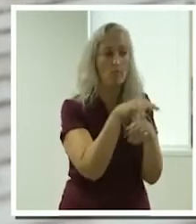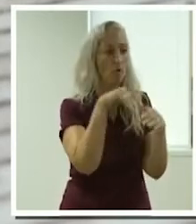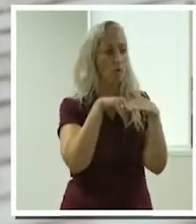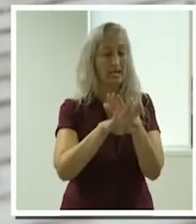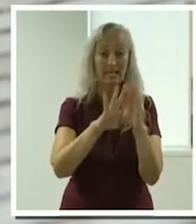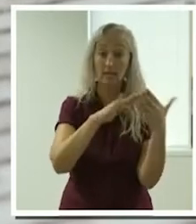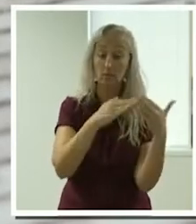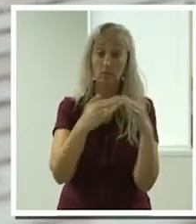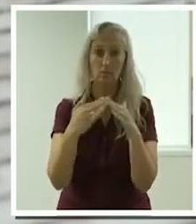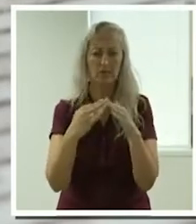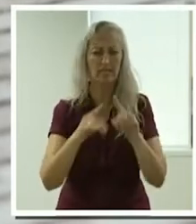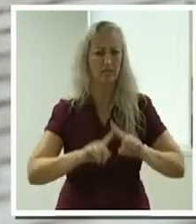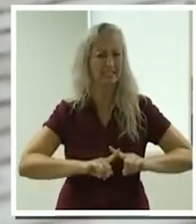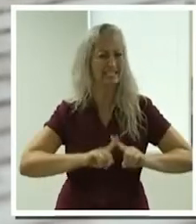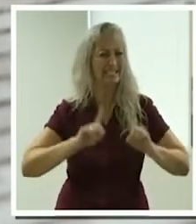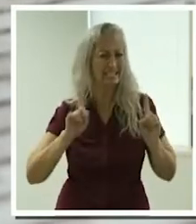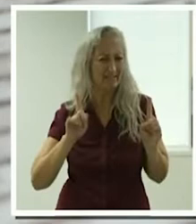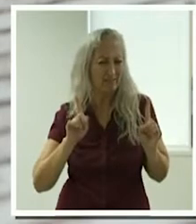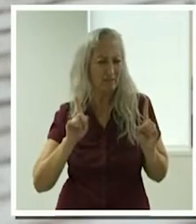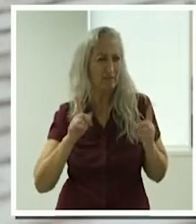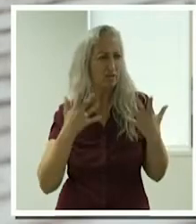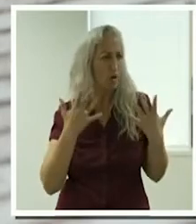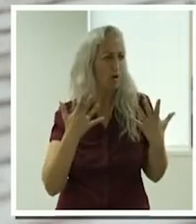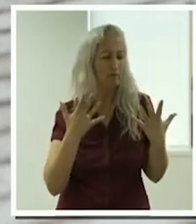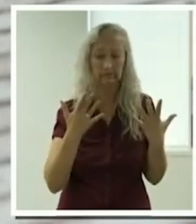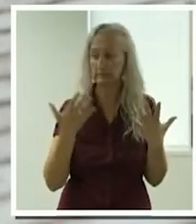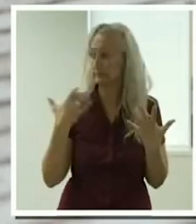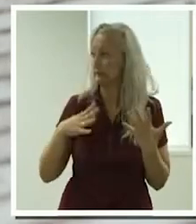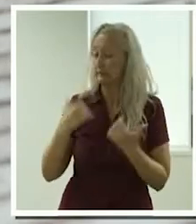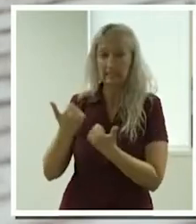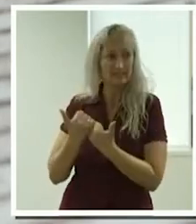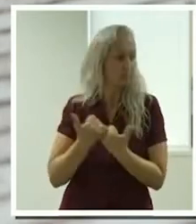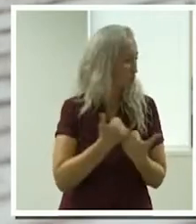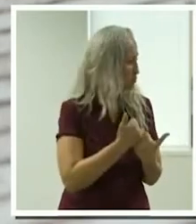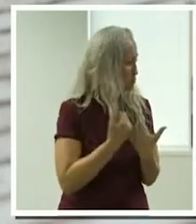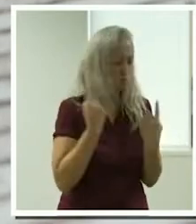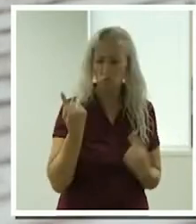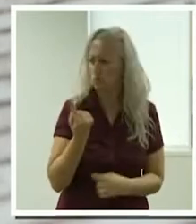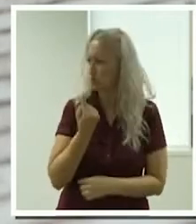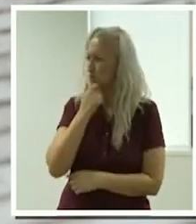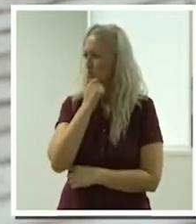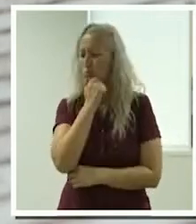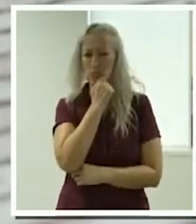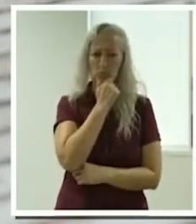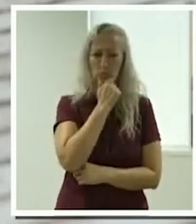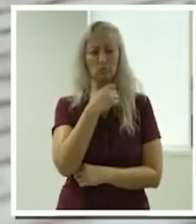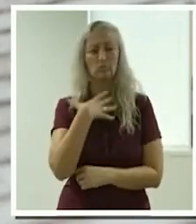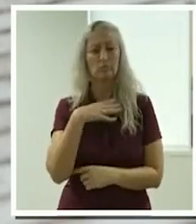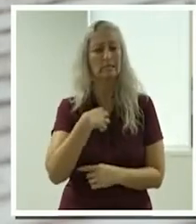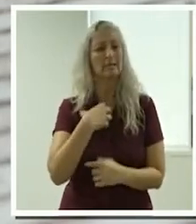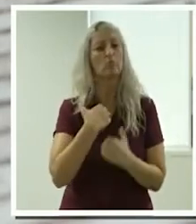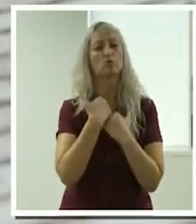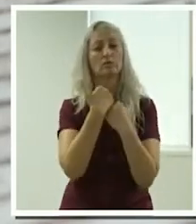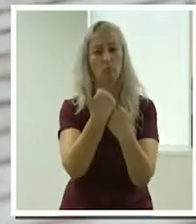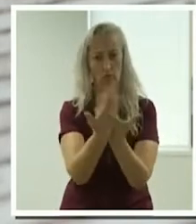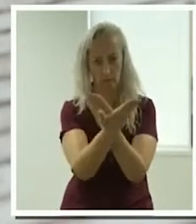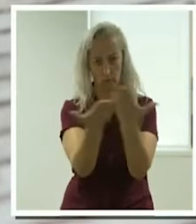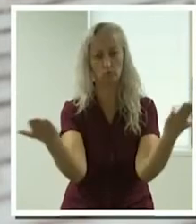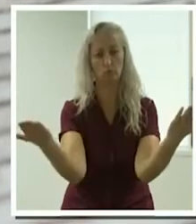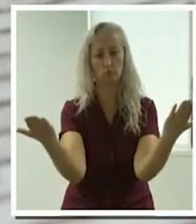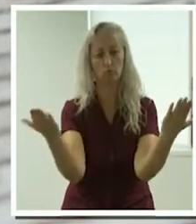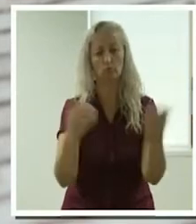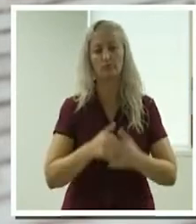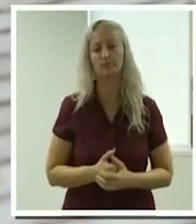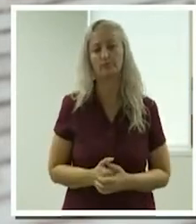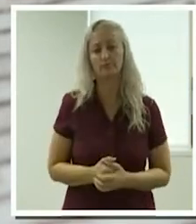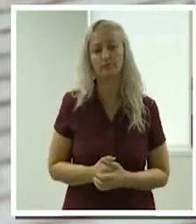as a result, there's often few people to turn to when you need your own support for emotional and health and mental challenges. You've